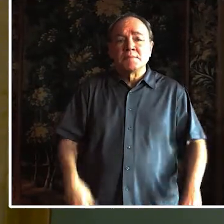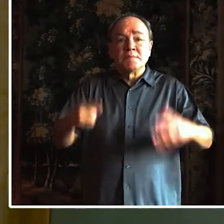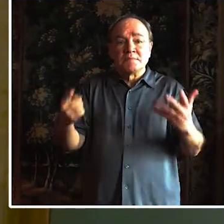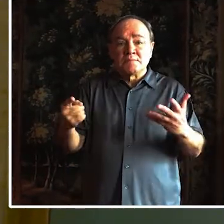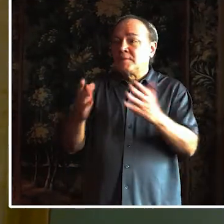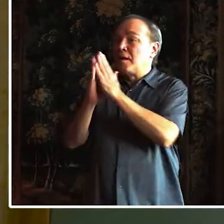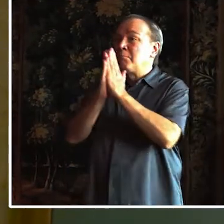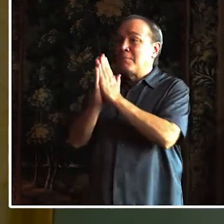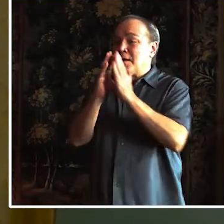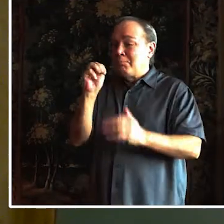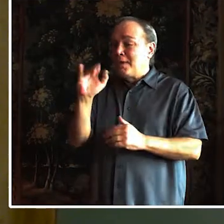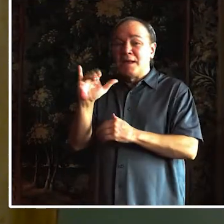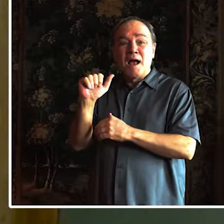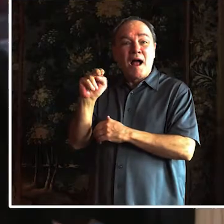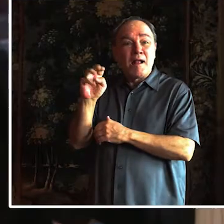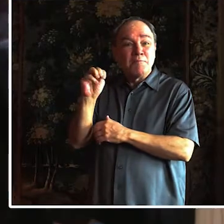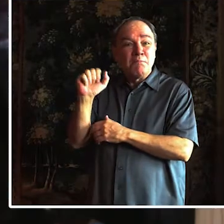We were forced to leave our country.